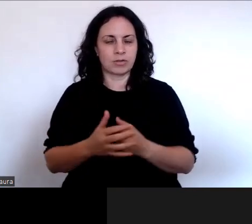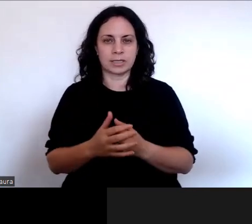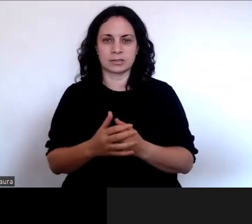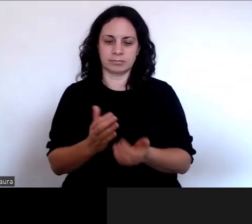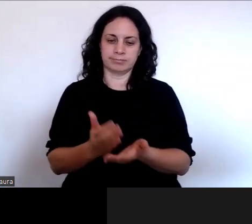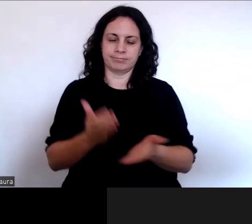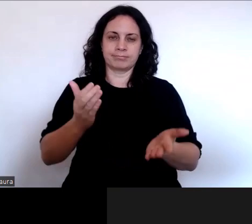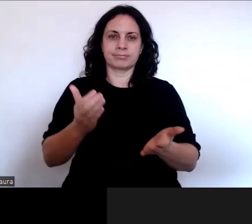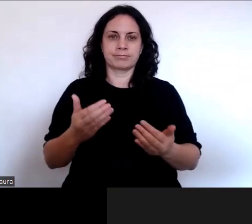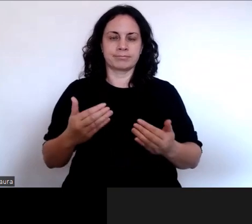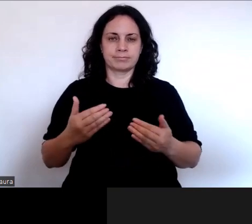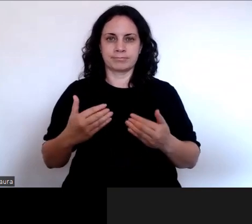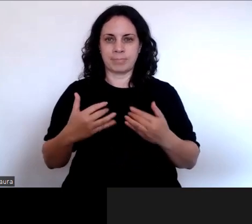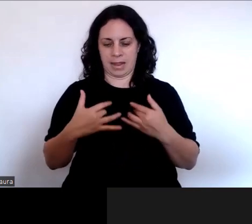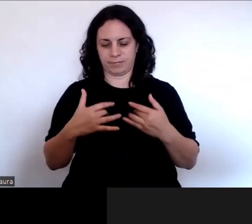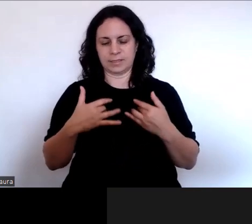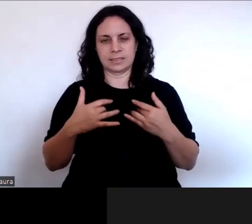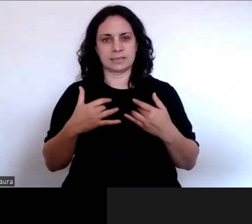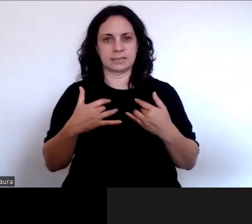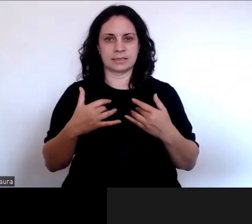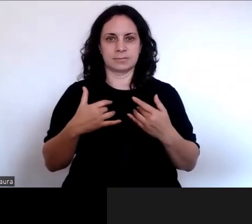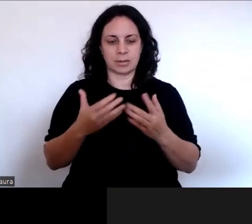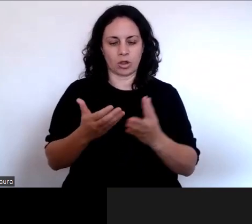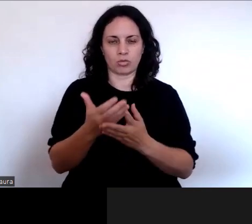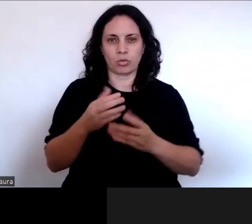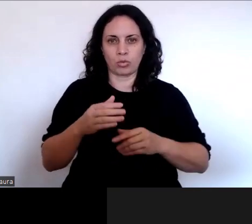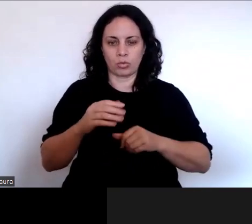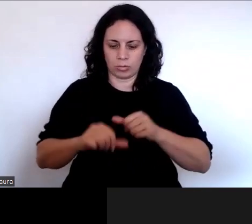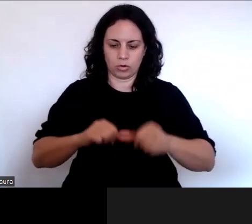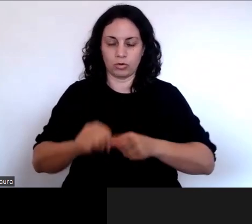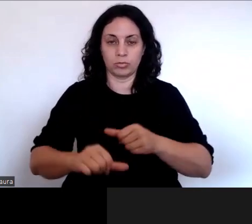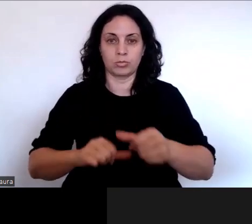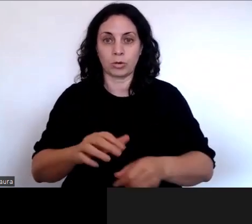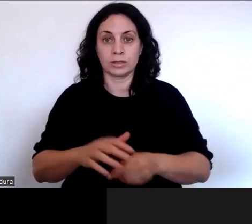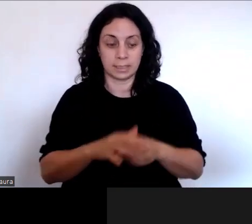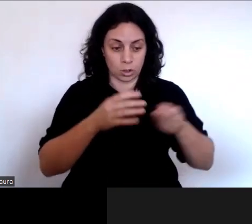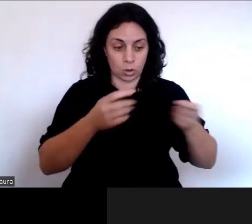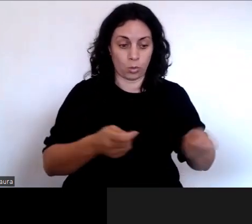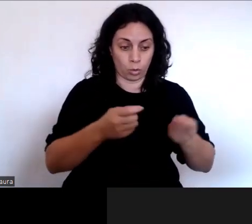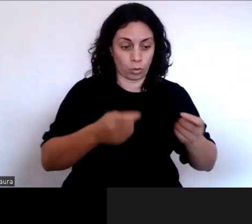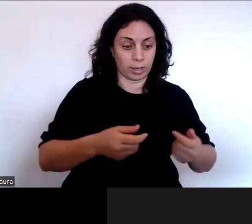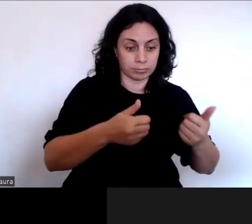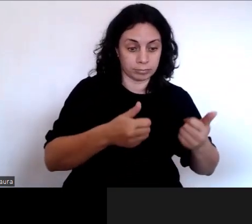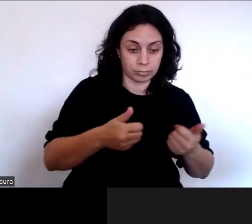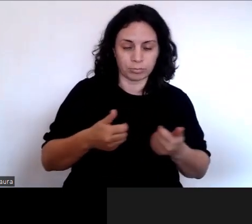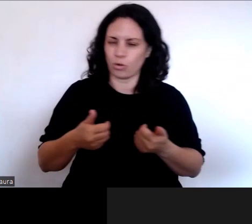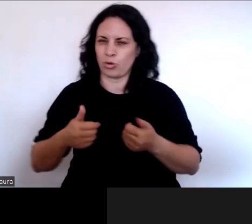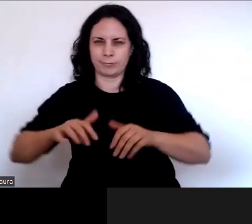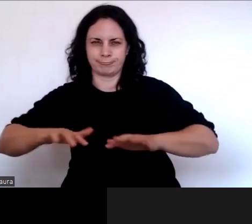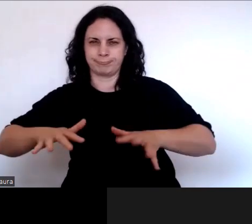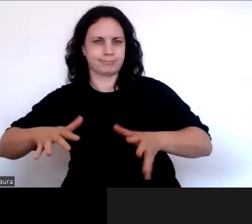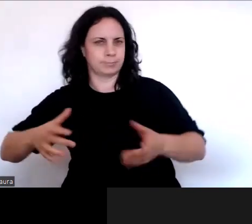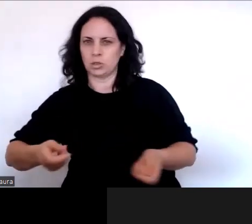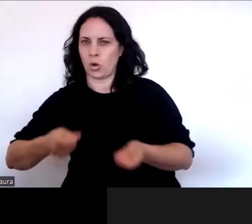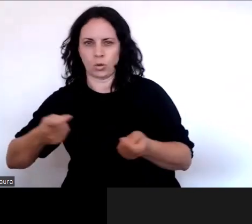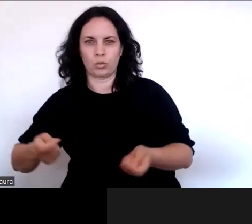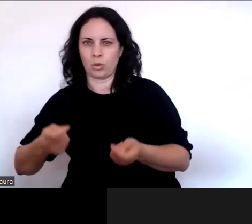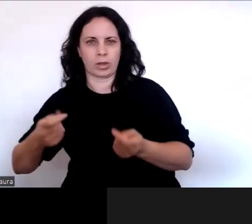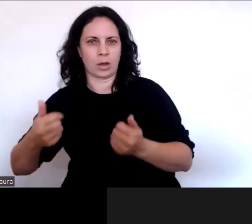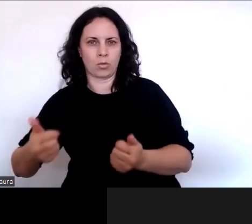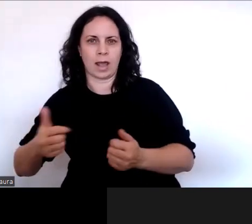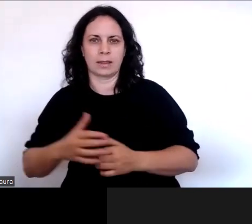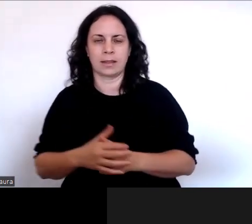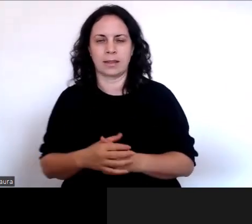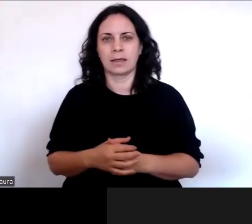what has worked well, as well as what hasn't worked well, because that will be really helpful for us in thinking about options